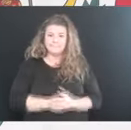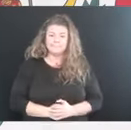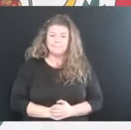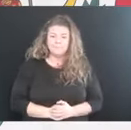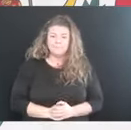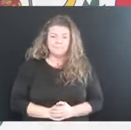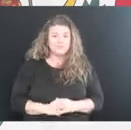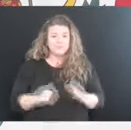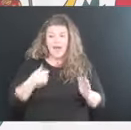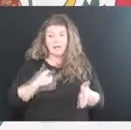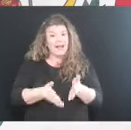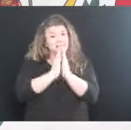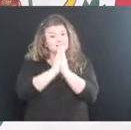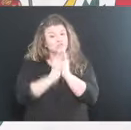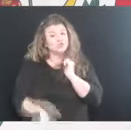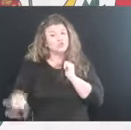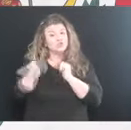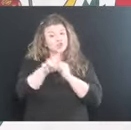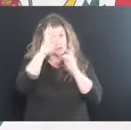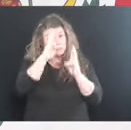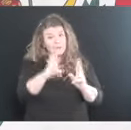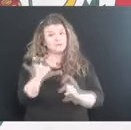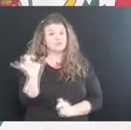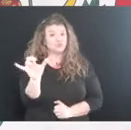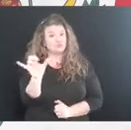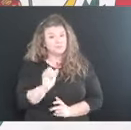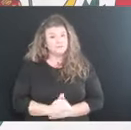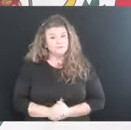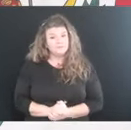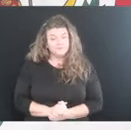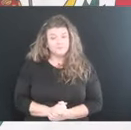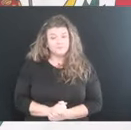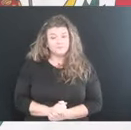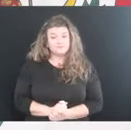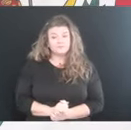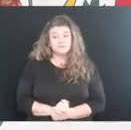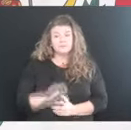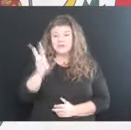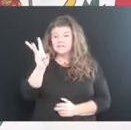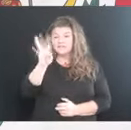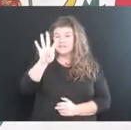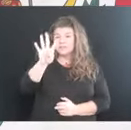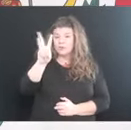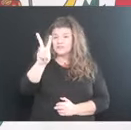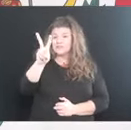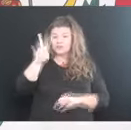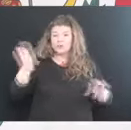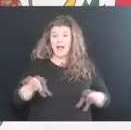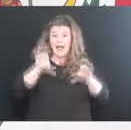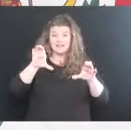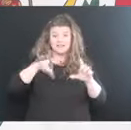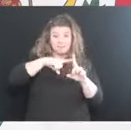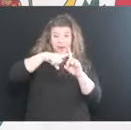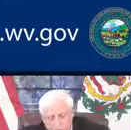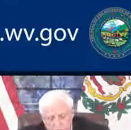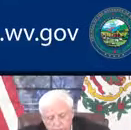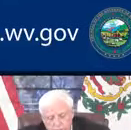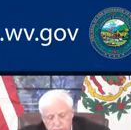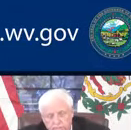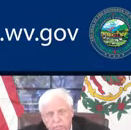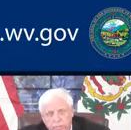I ask you to do that, please. We have 6,462 active cases with